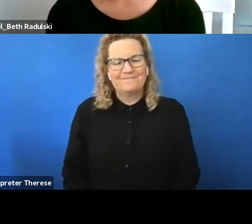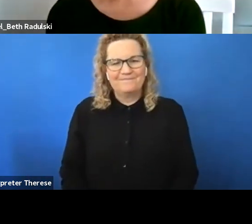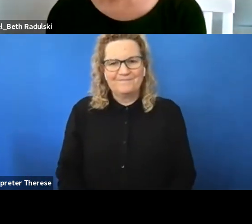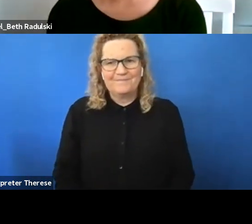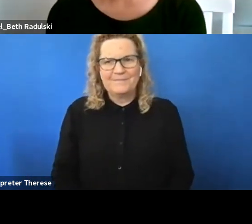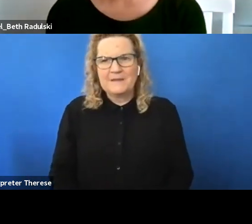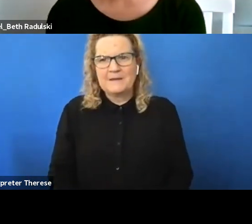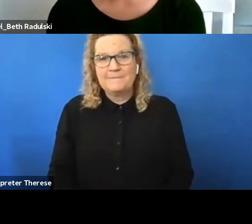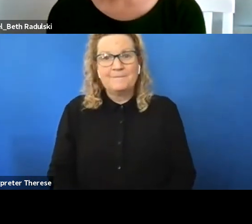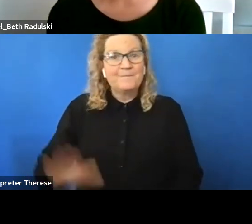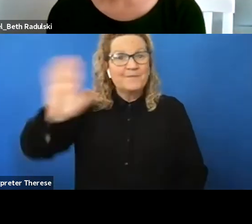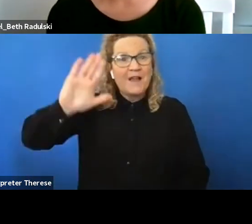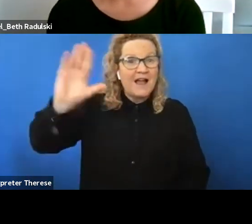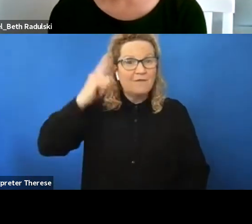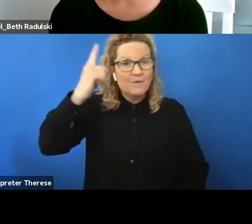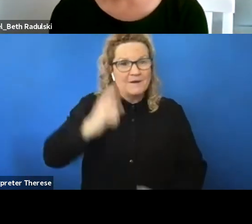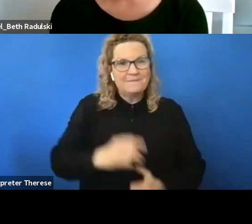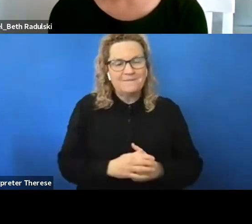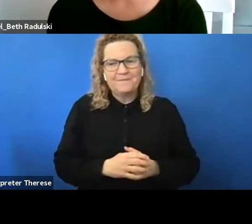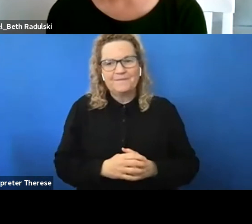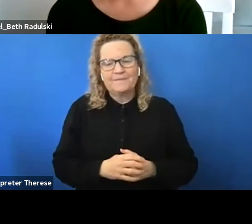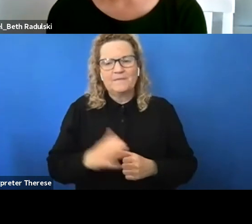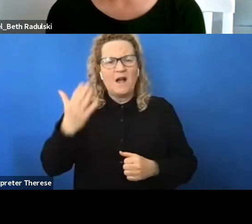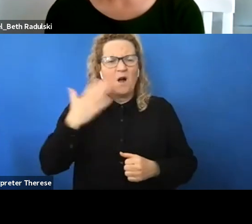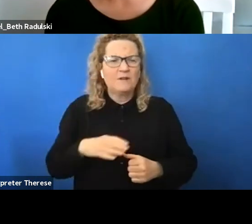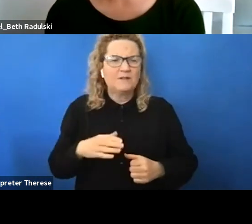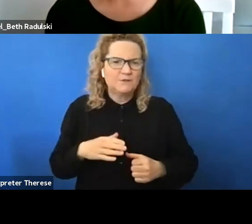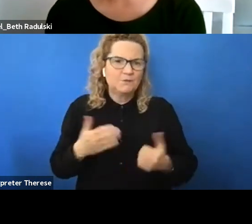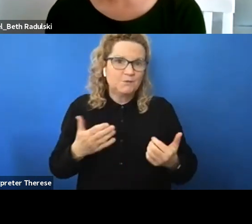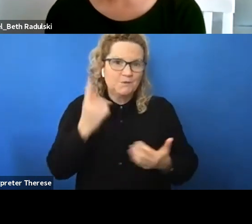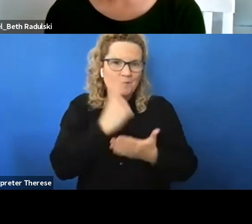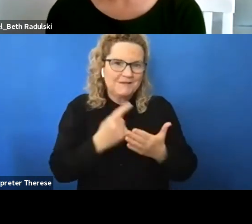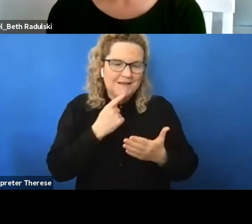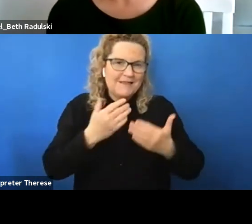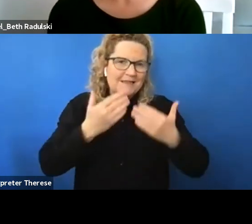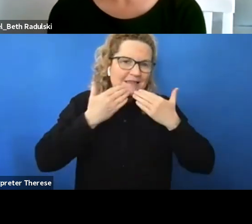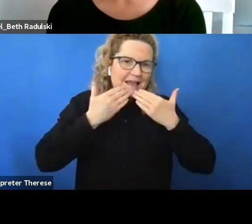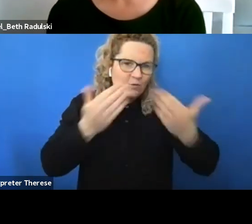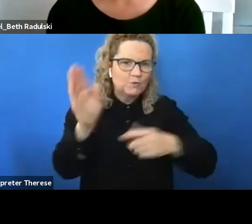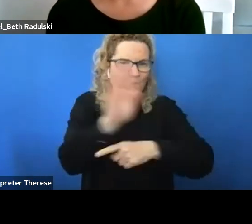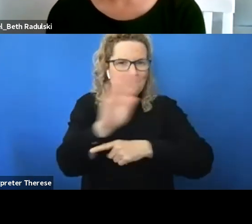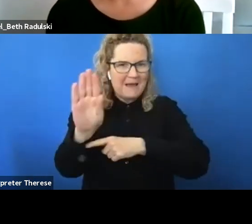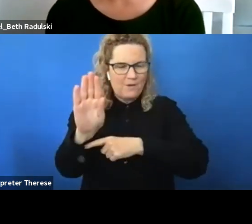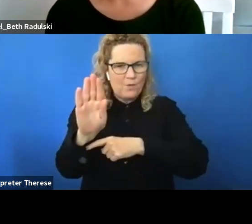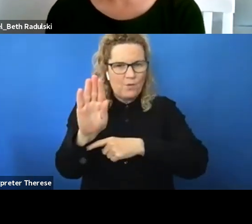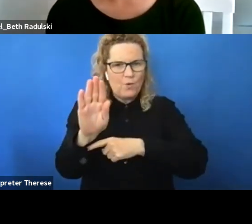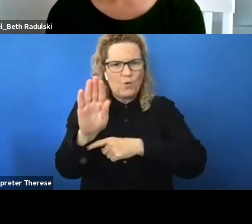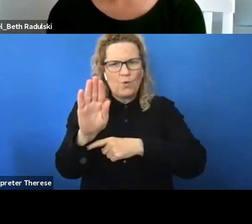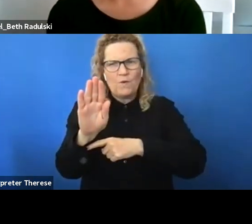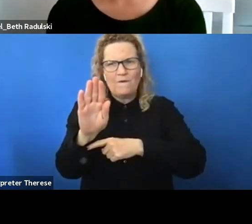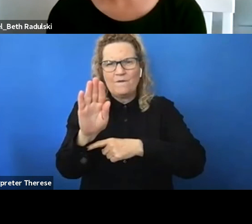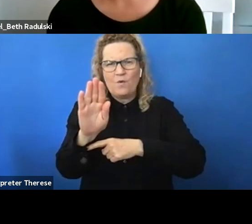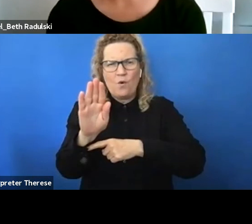hi everyone look i just wanted to say thank you to all the the panelists for a very insightful